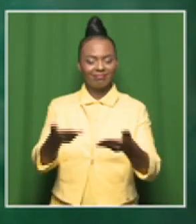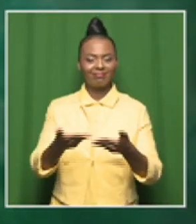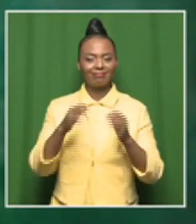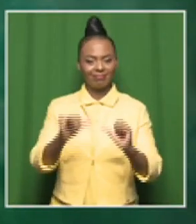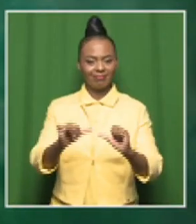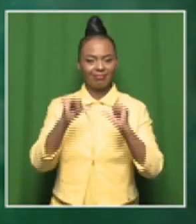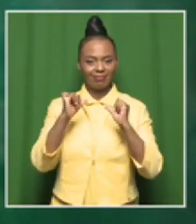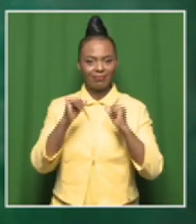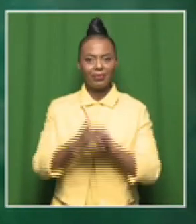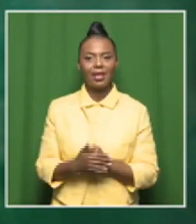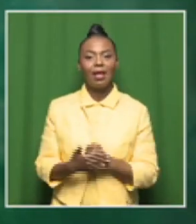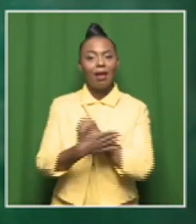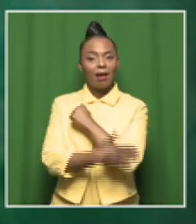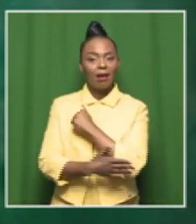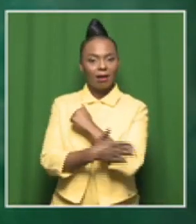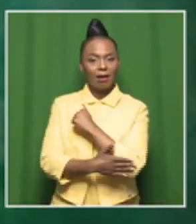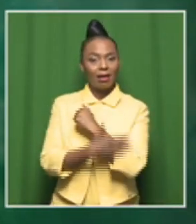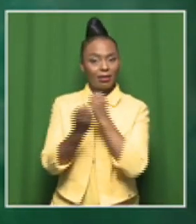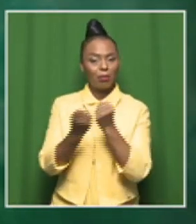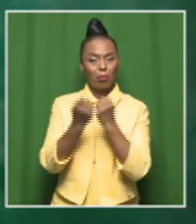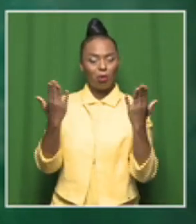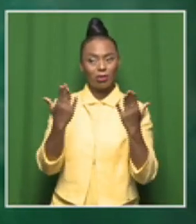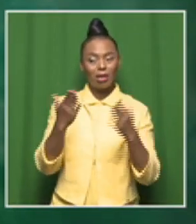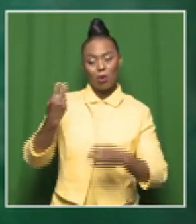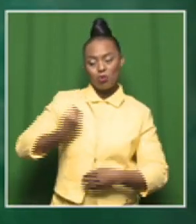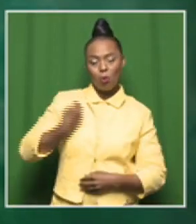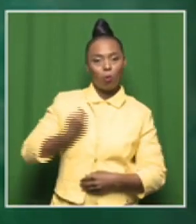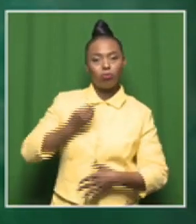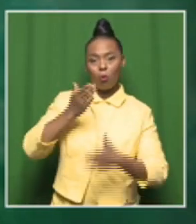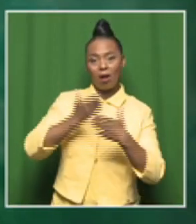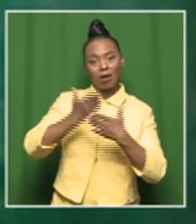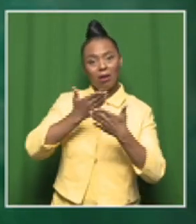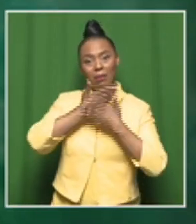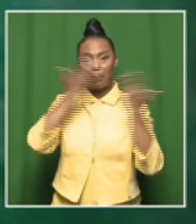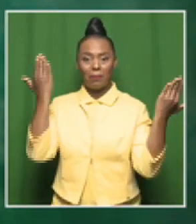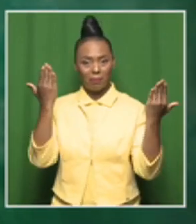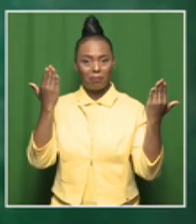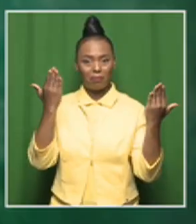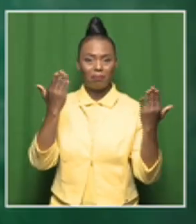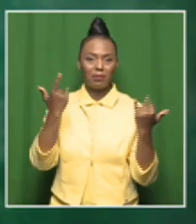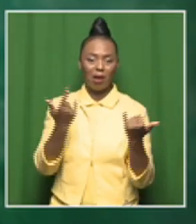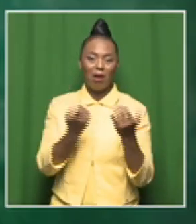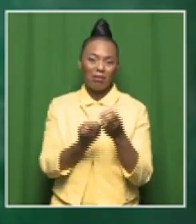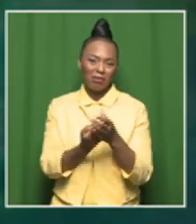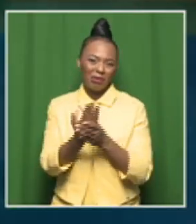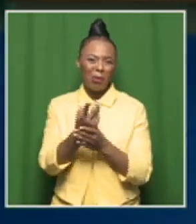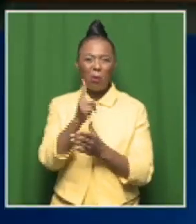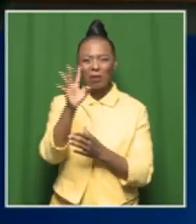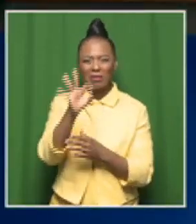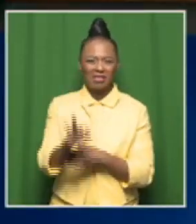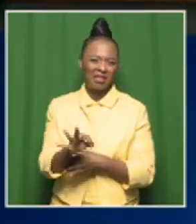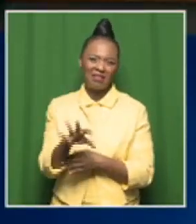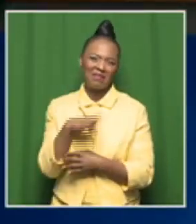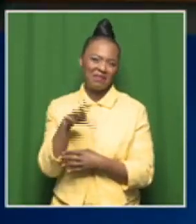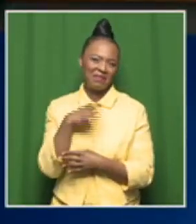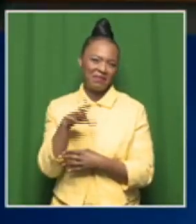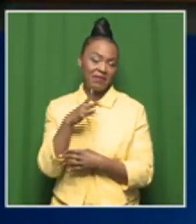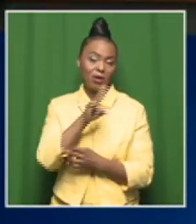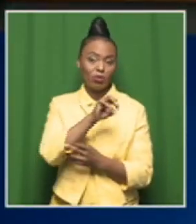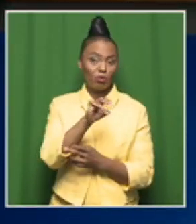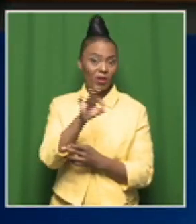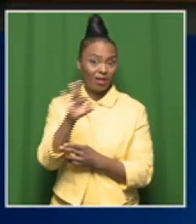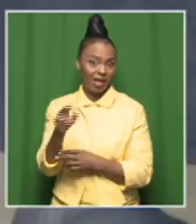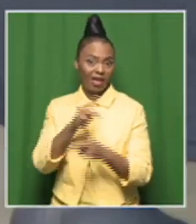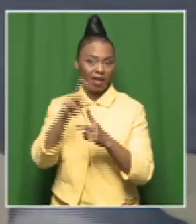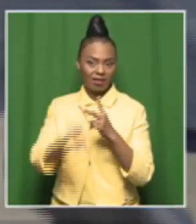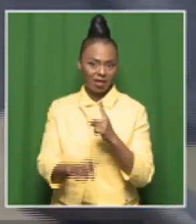In a country wracked by a high youth unemployment and an economy barely growing above 1%, the newly released results of the 2023 Trends